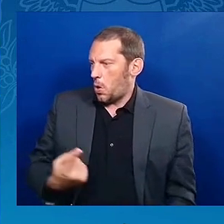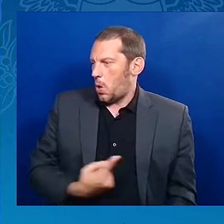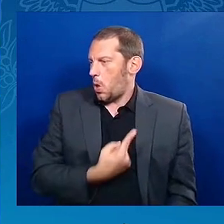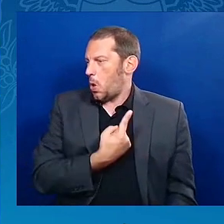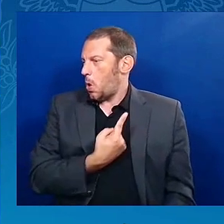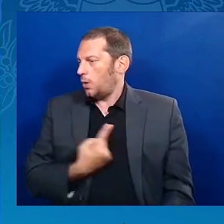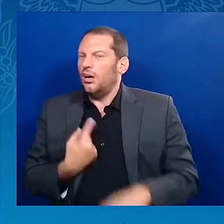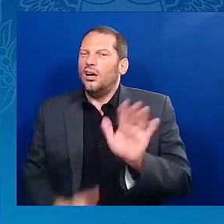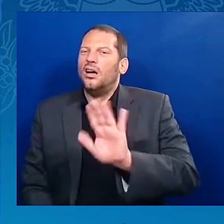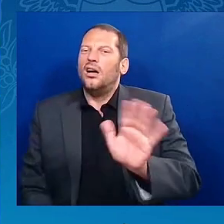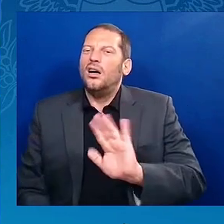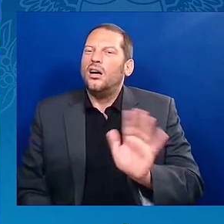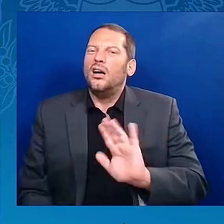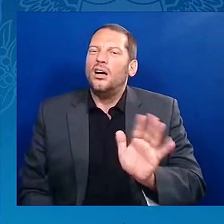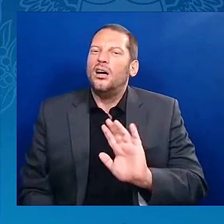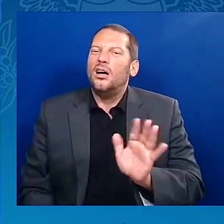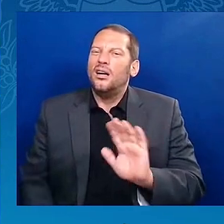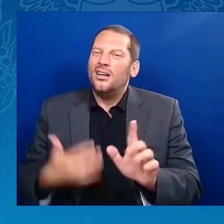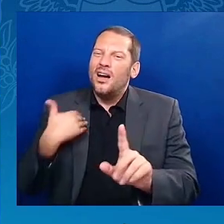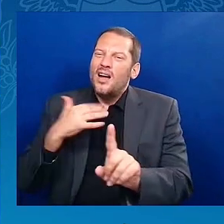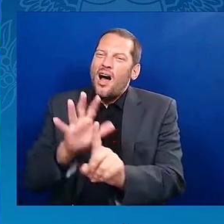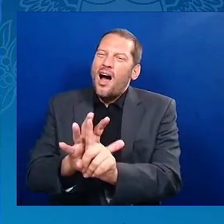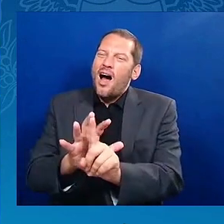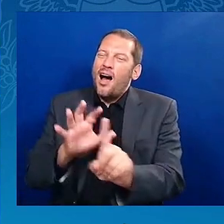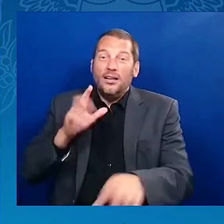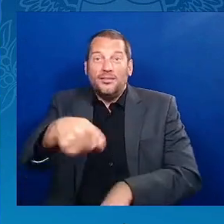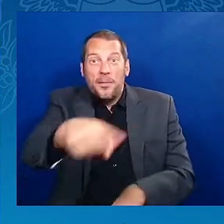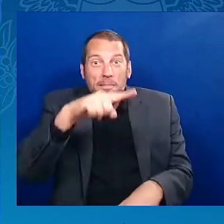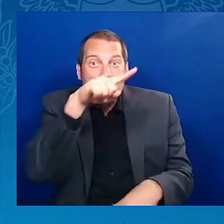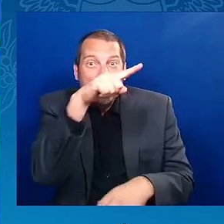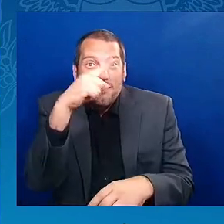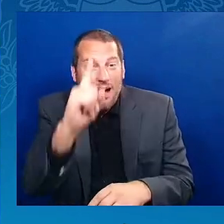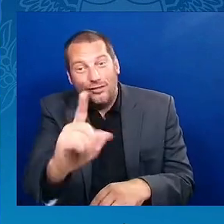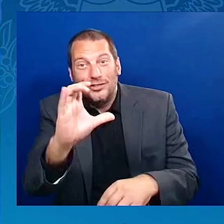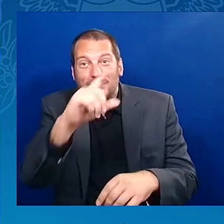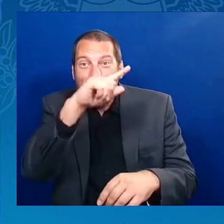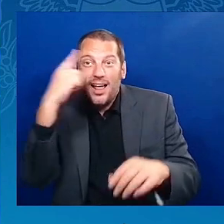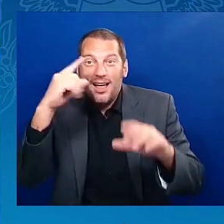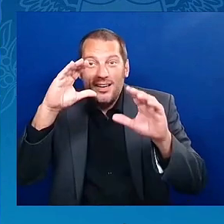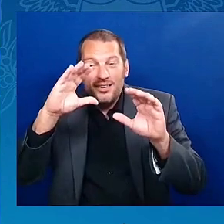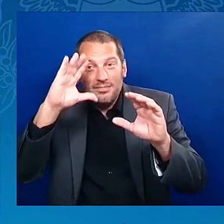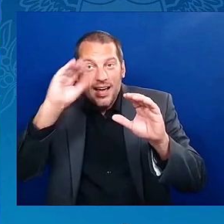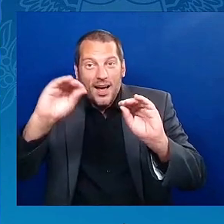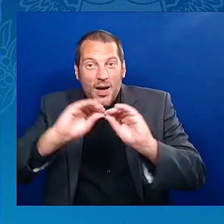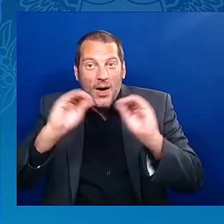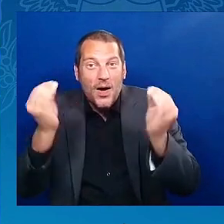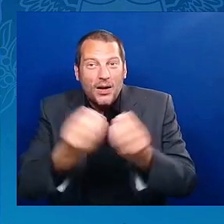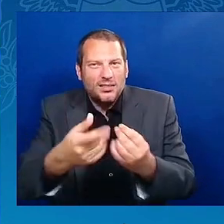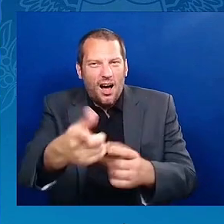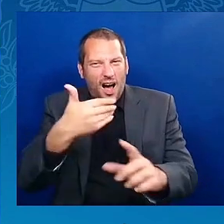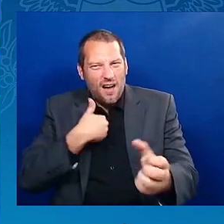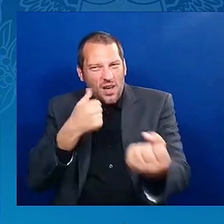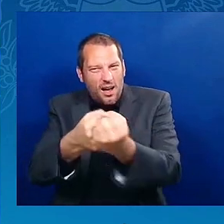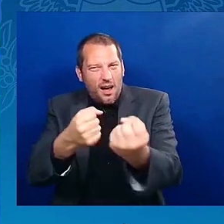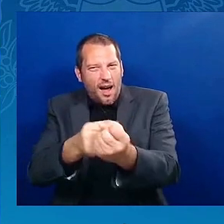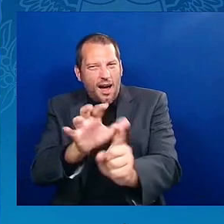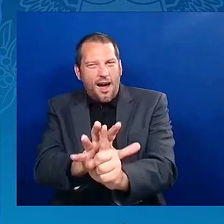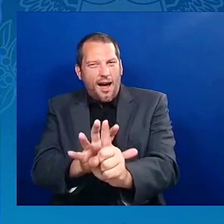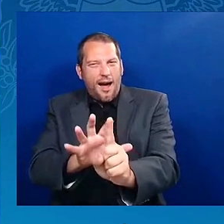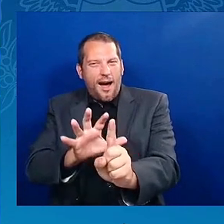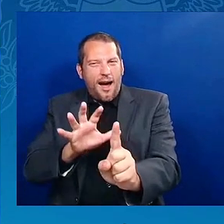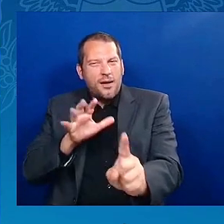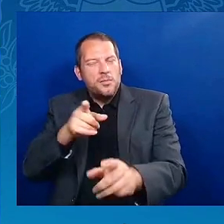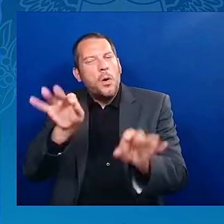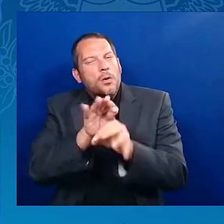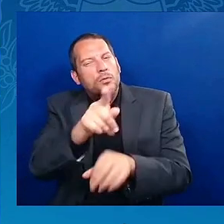And so these are the things that you must remember in life. And you must always know how celebrated you are and how special